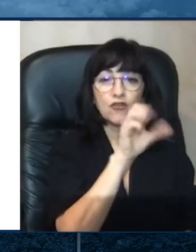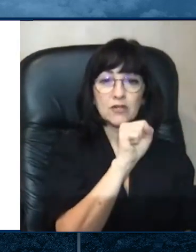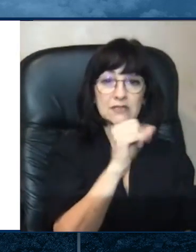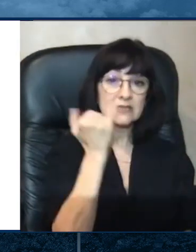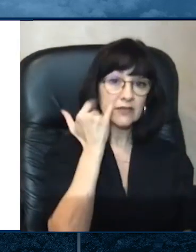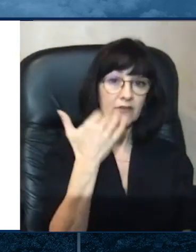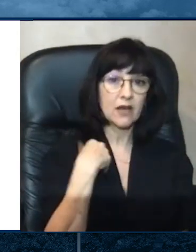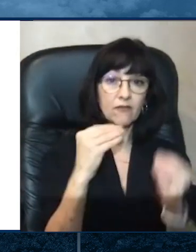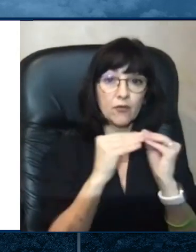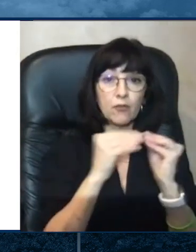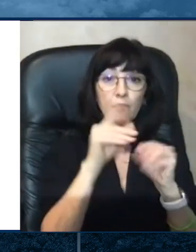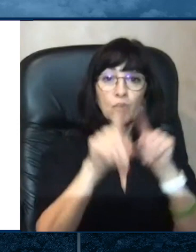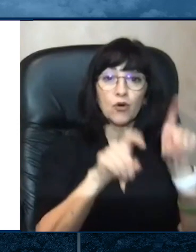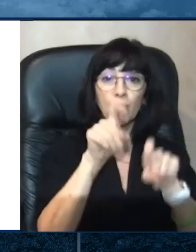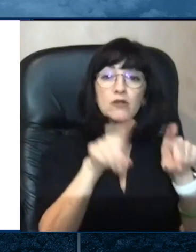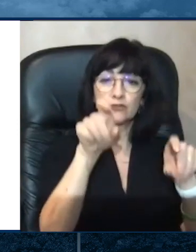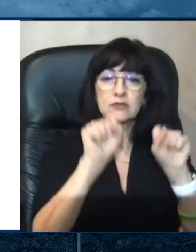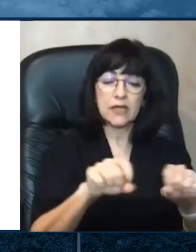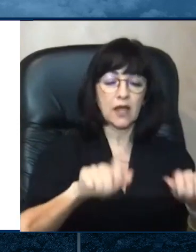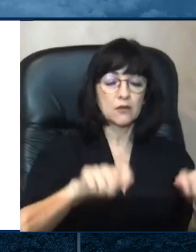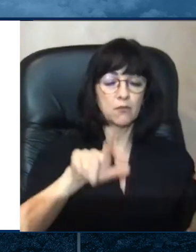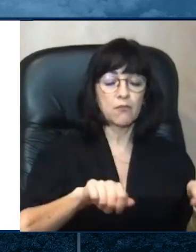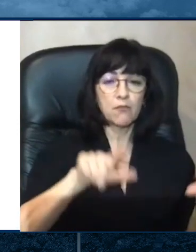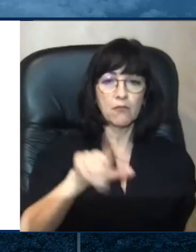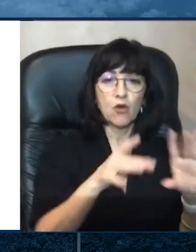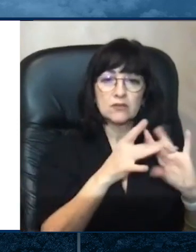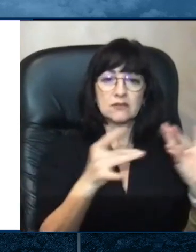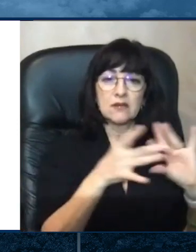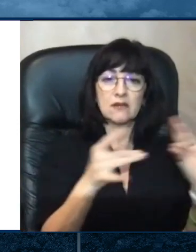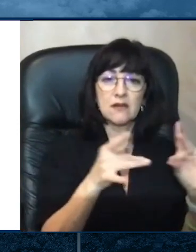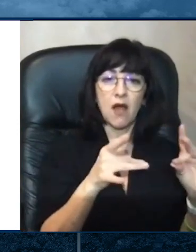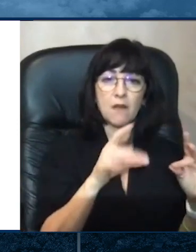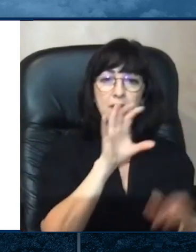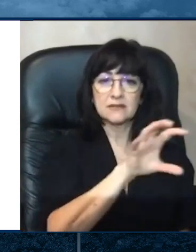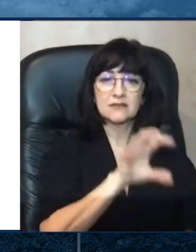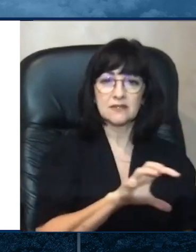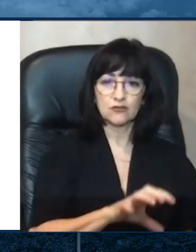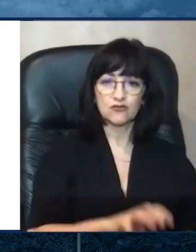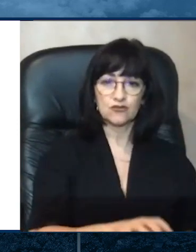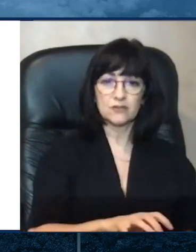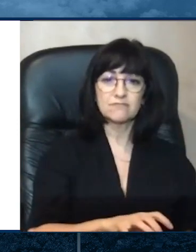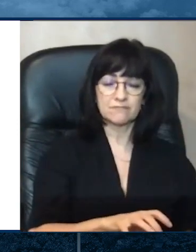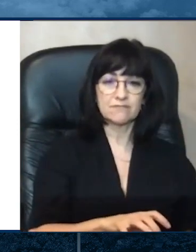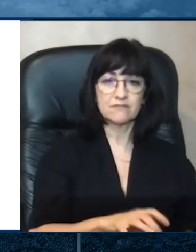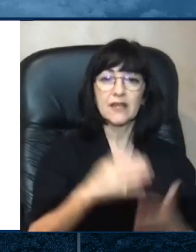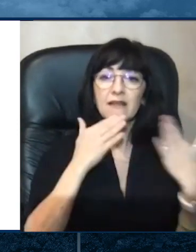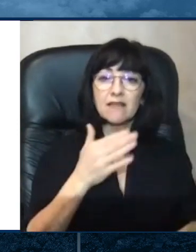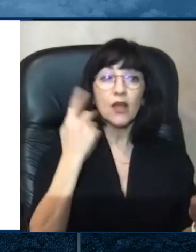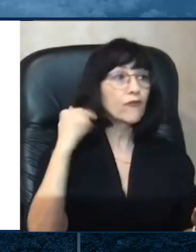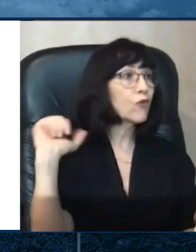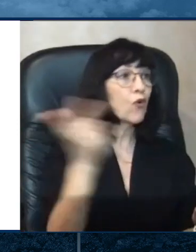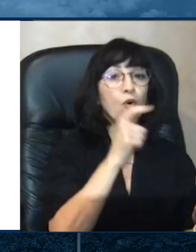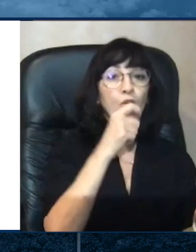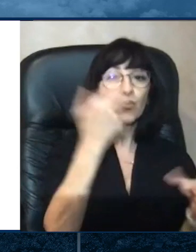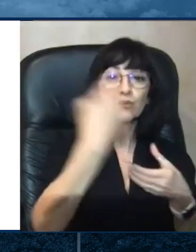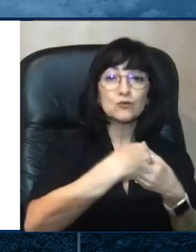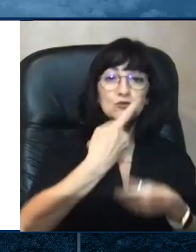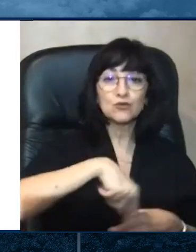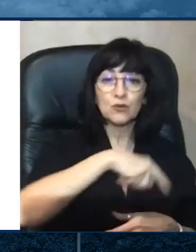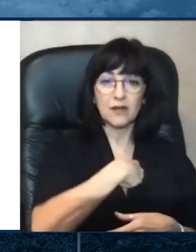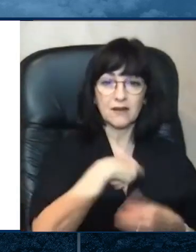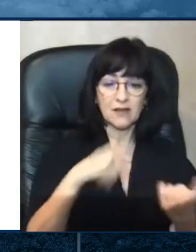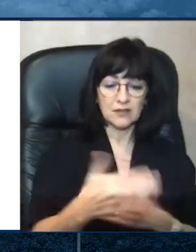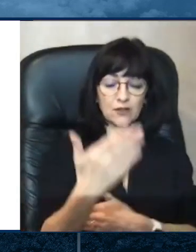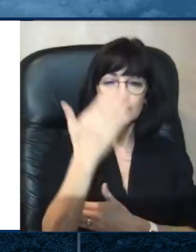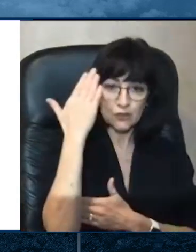please write them in the comments section. We are grateful to all those who joined us this morning. We hope to see you next time. This